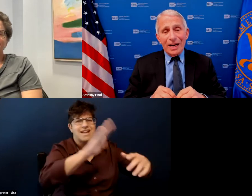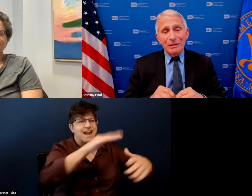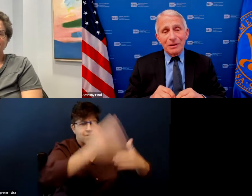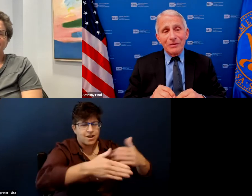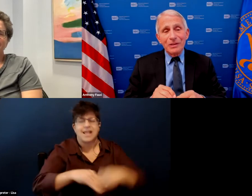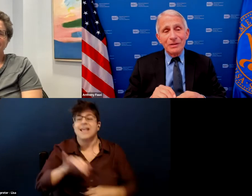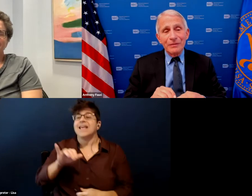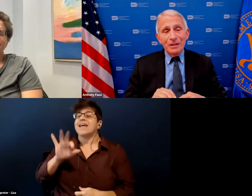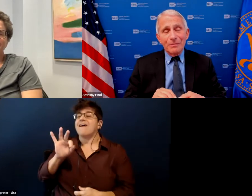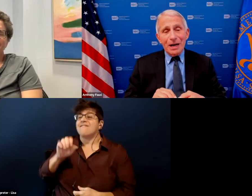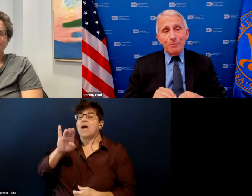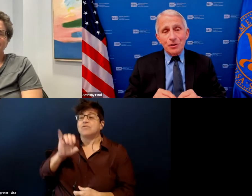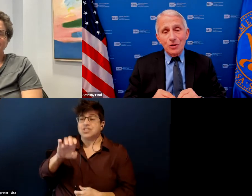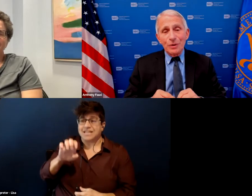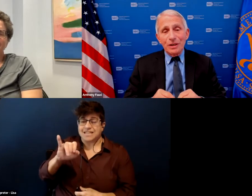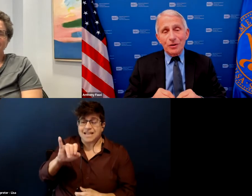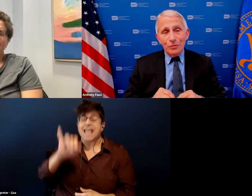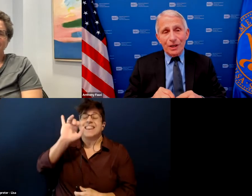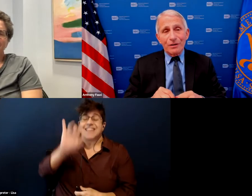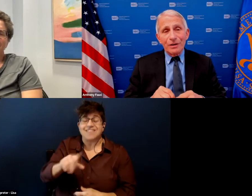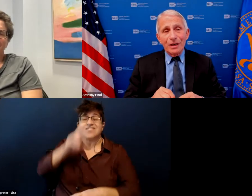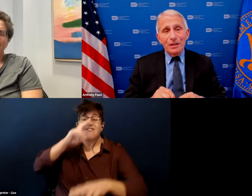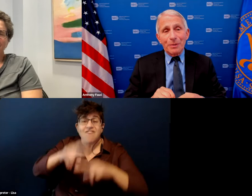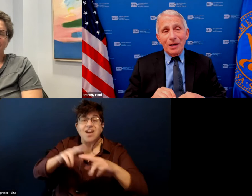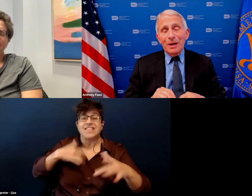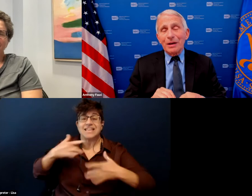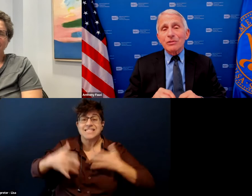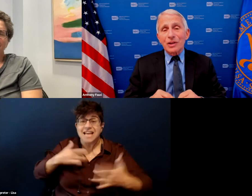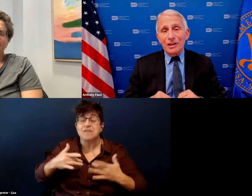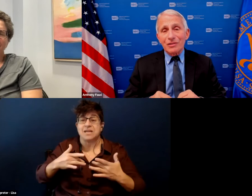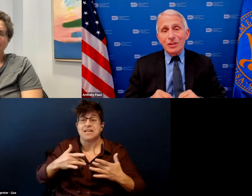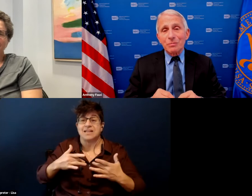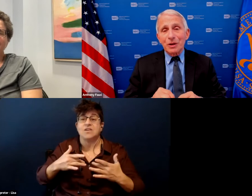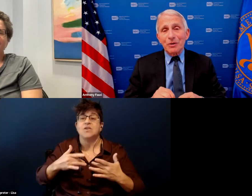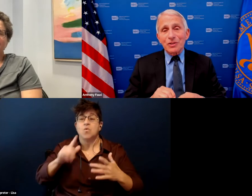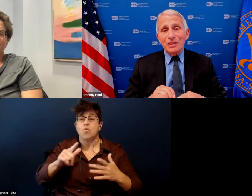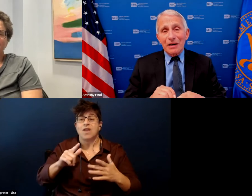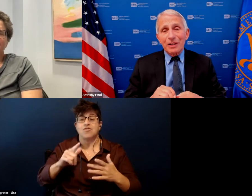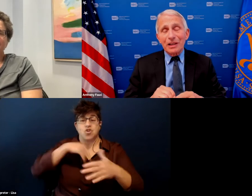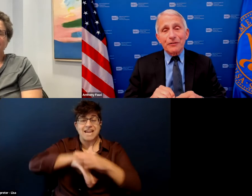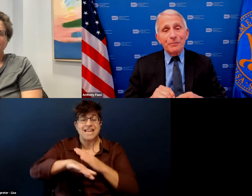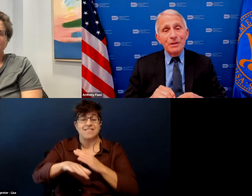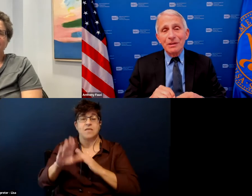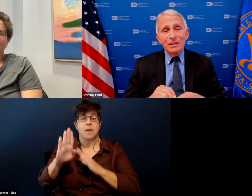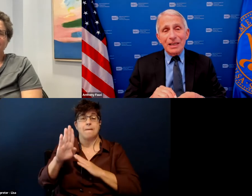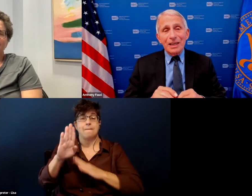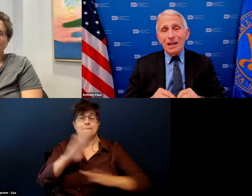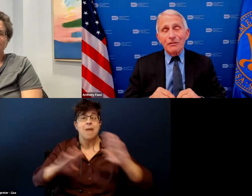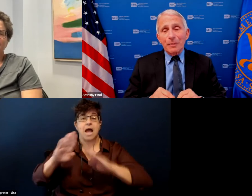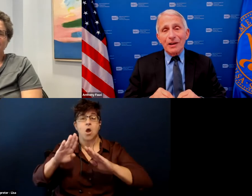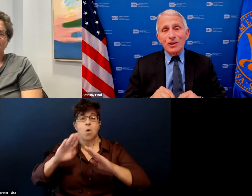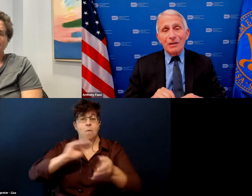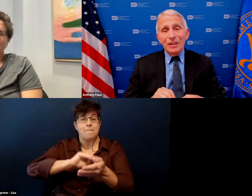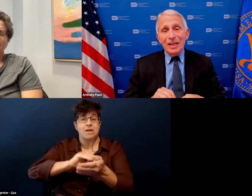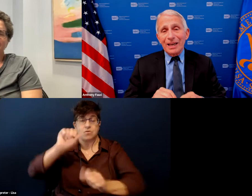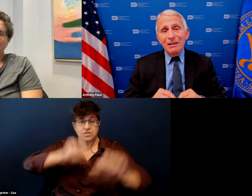the excitement about pursuing a career in the biomedical sciences because it's everything from taking care